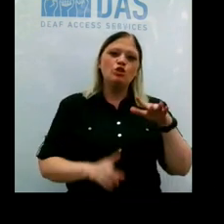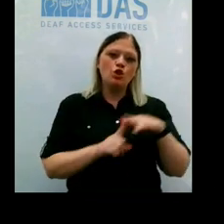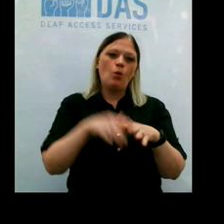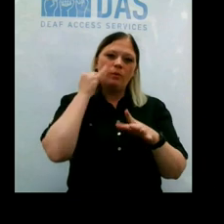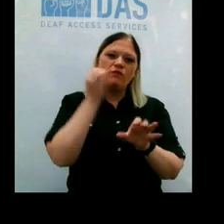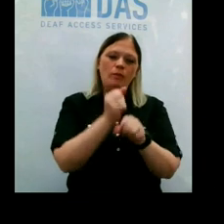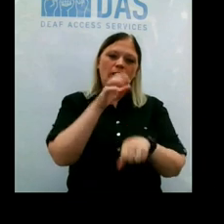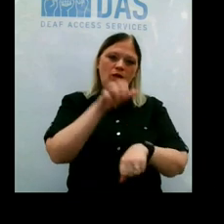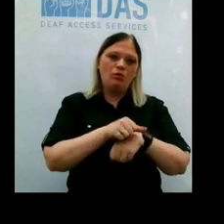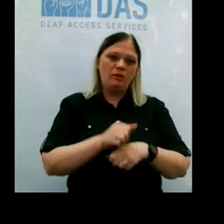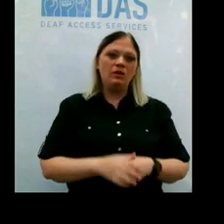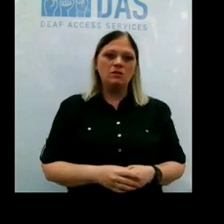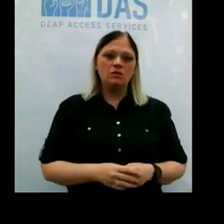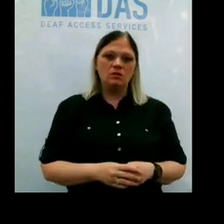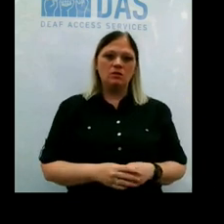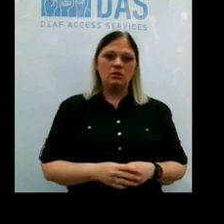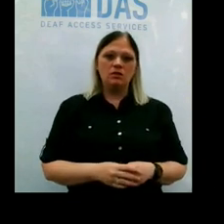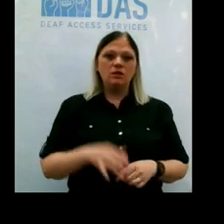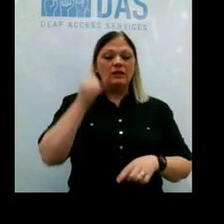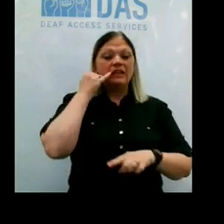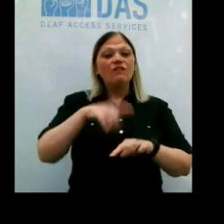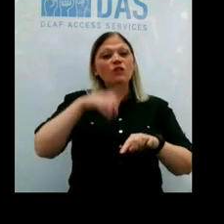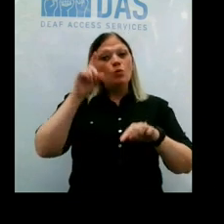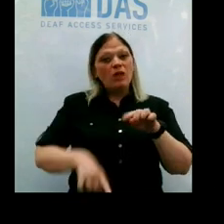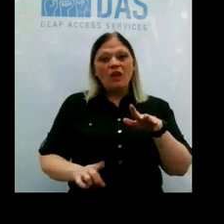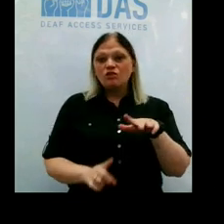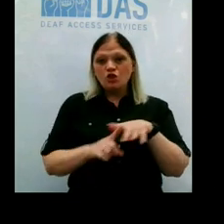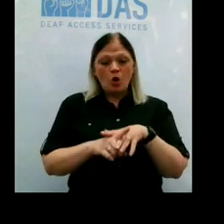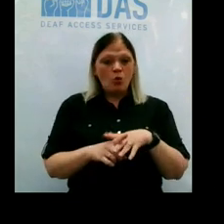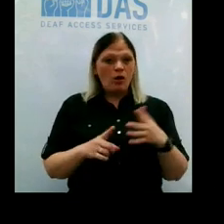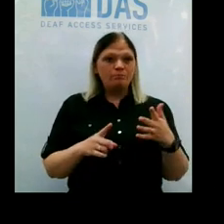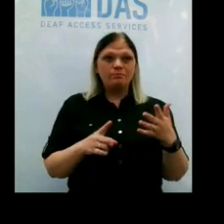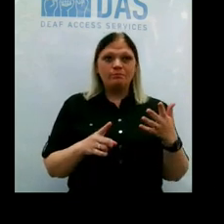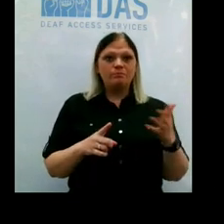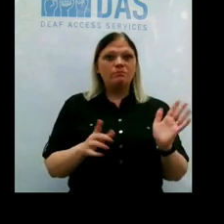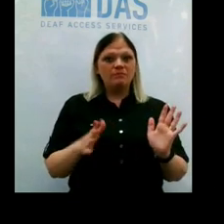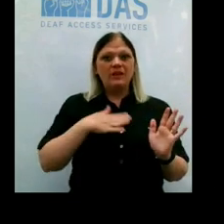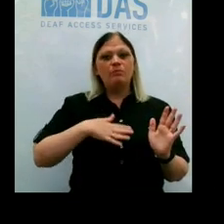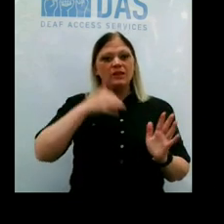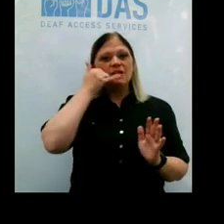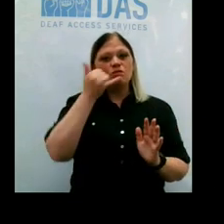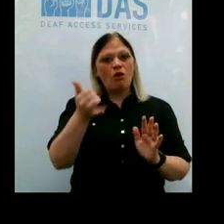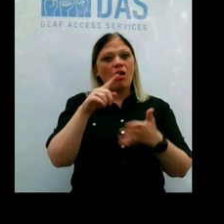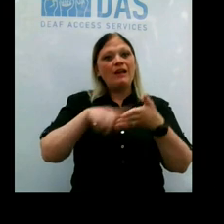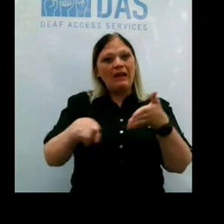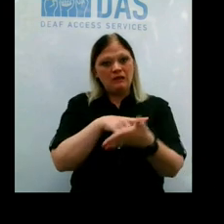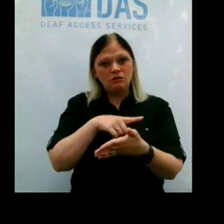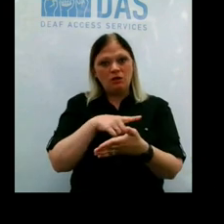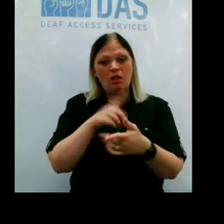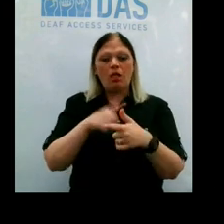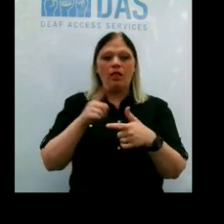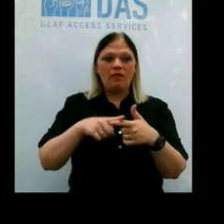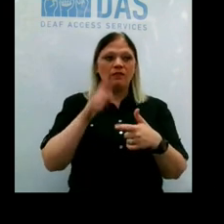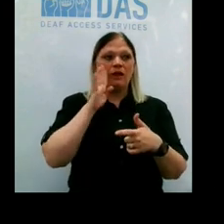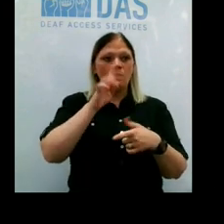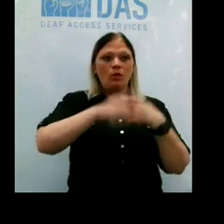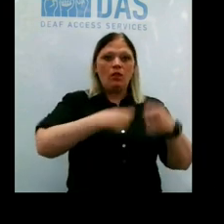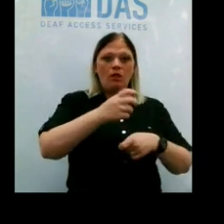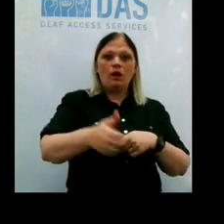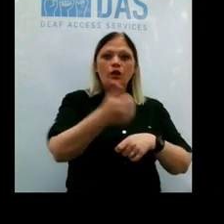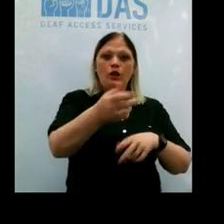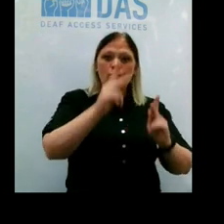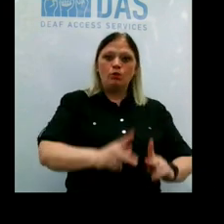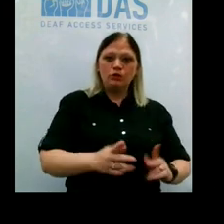you have an appointment. And if you can't make an appointment, if you can't make it, please call us, and we'll cancel and put somebody else in the slot.